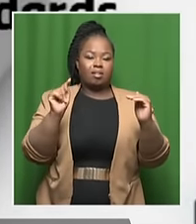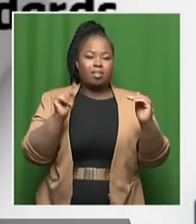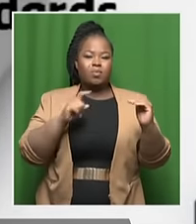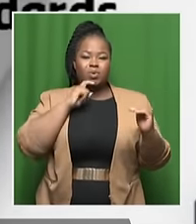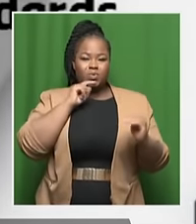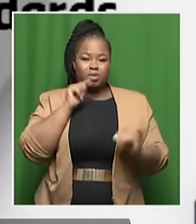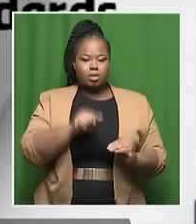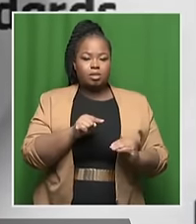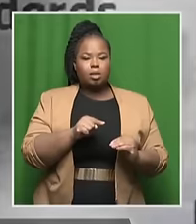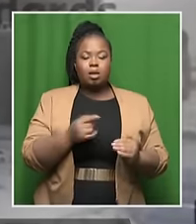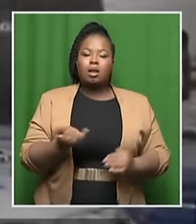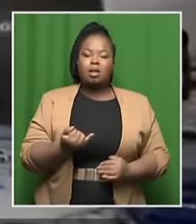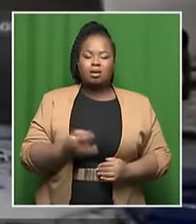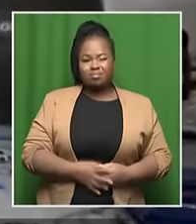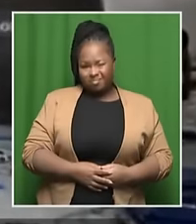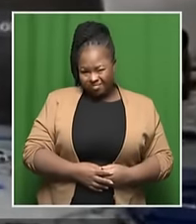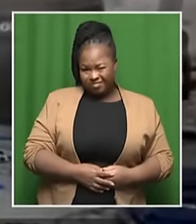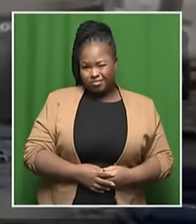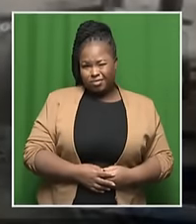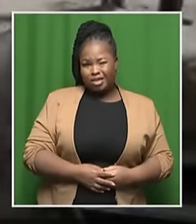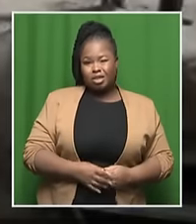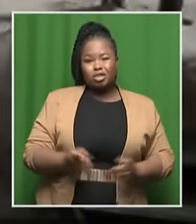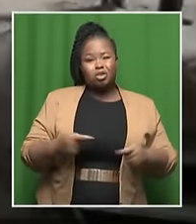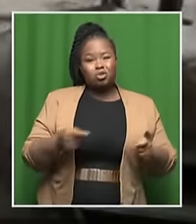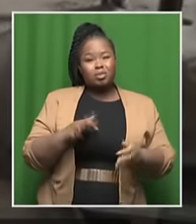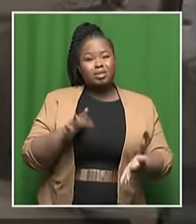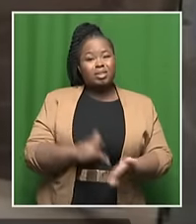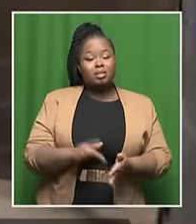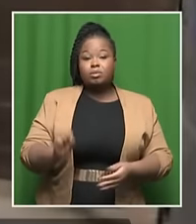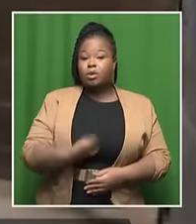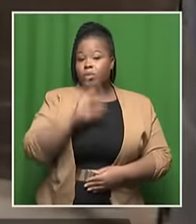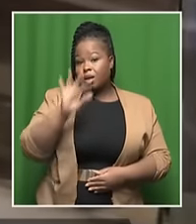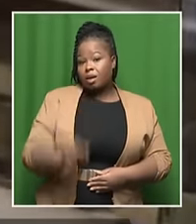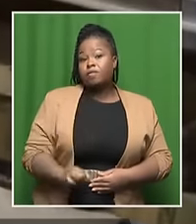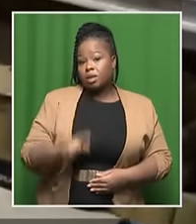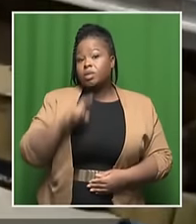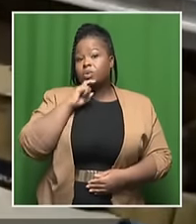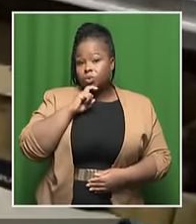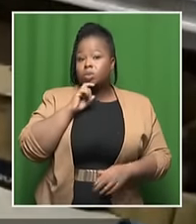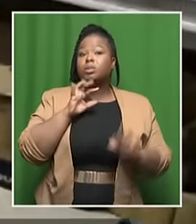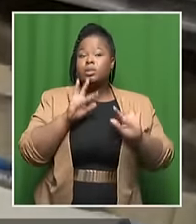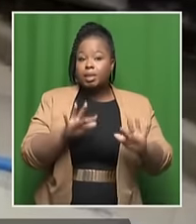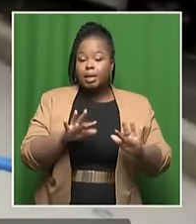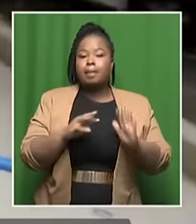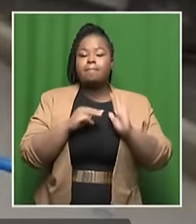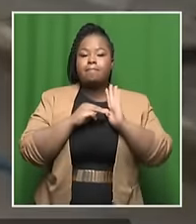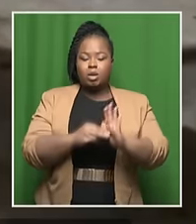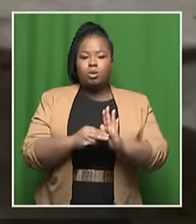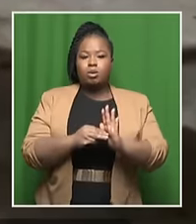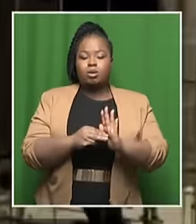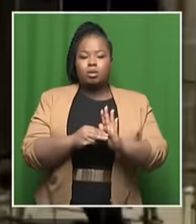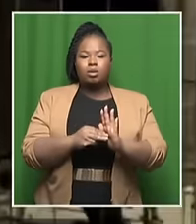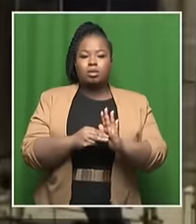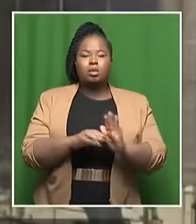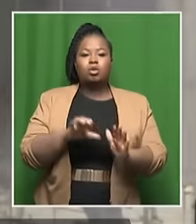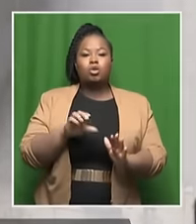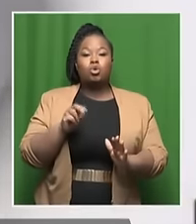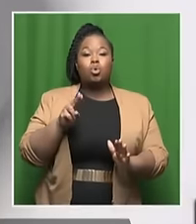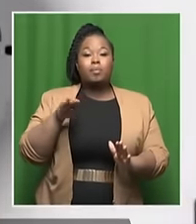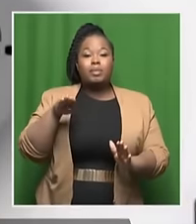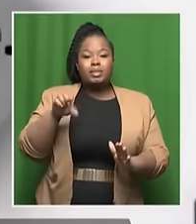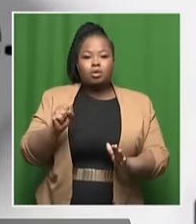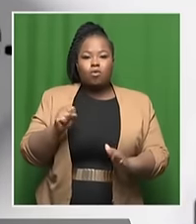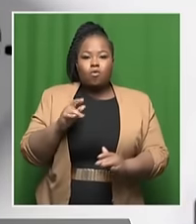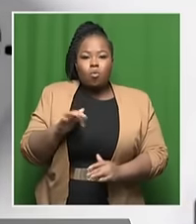industry benchmarks, you realize that shopping centers in South Africa use about 10 million cubes of water per year.